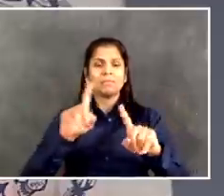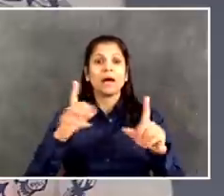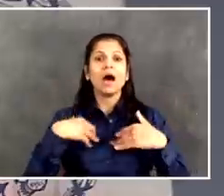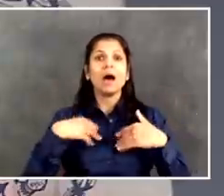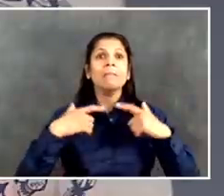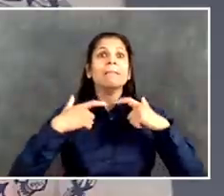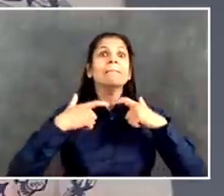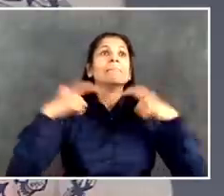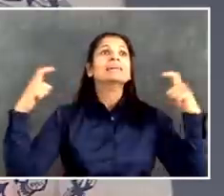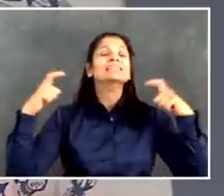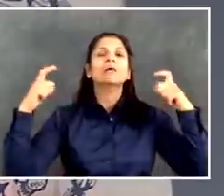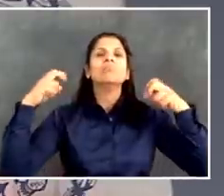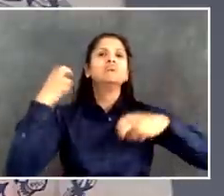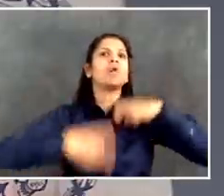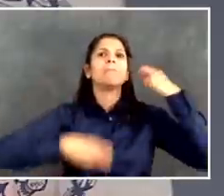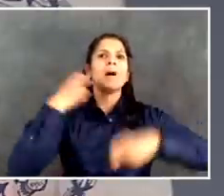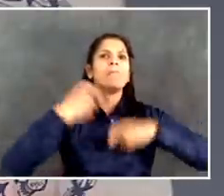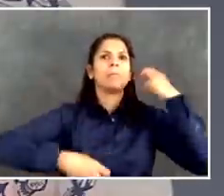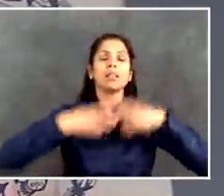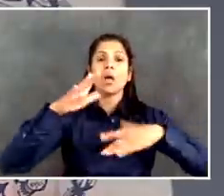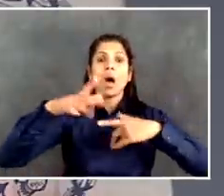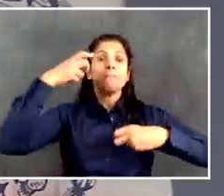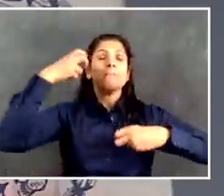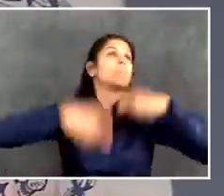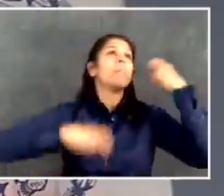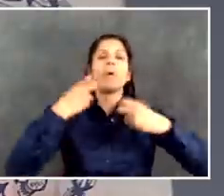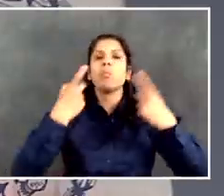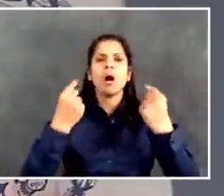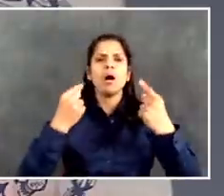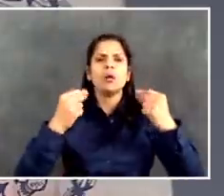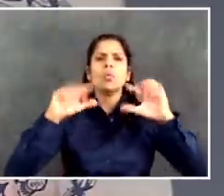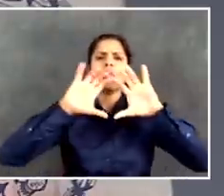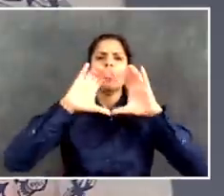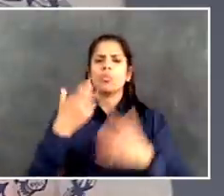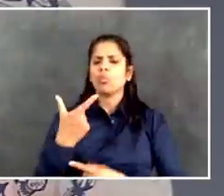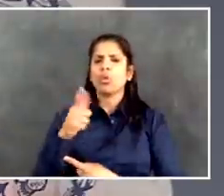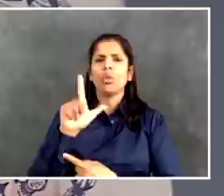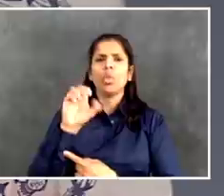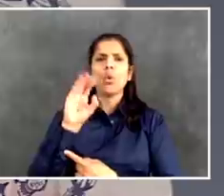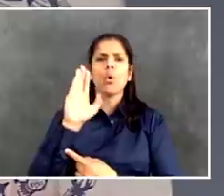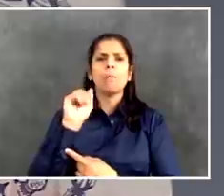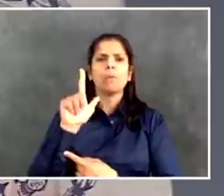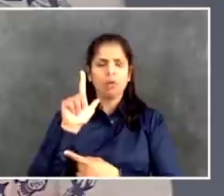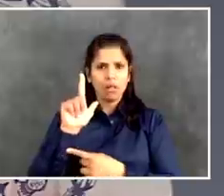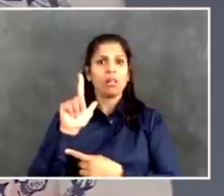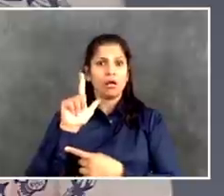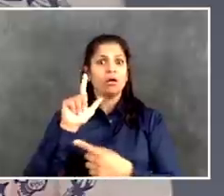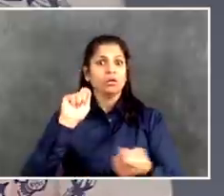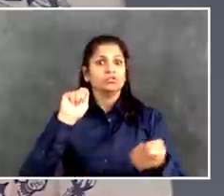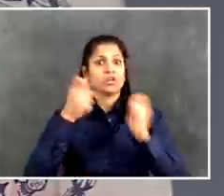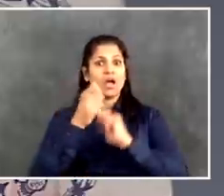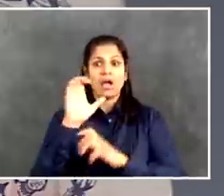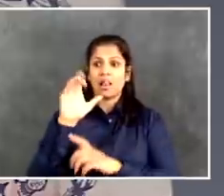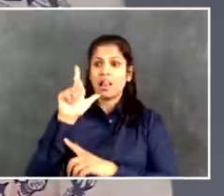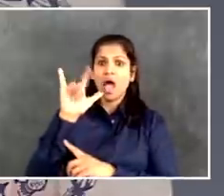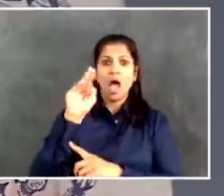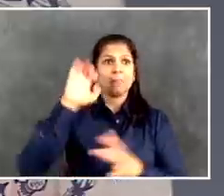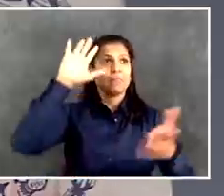And we have to take these actions to save ourselves and save our planet going forward,